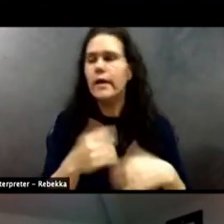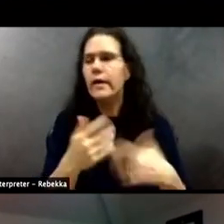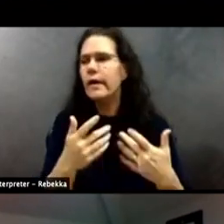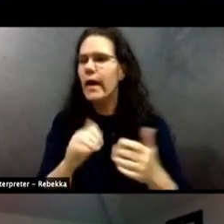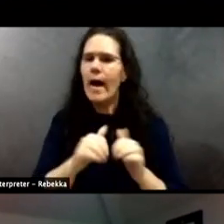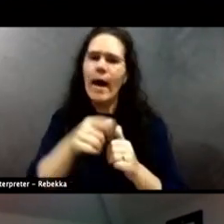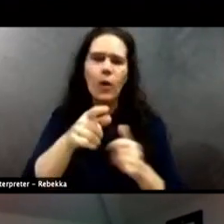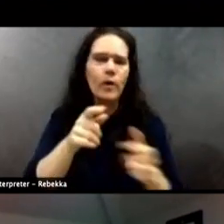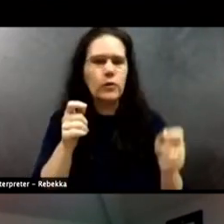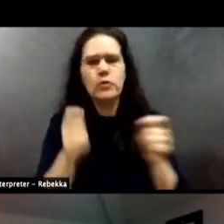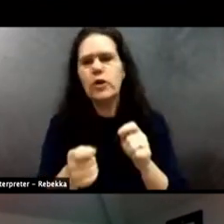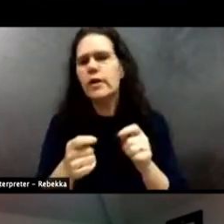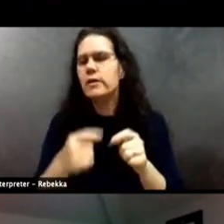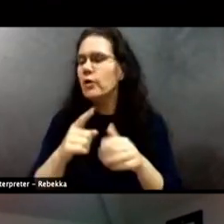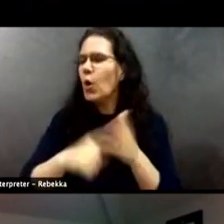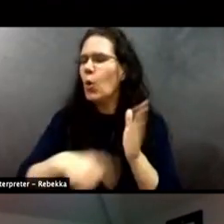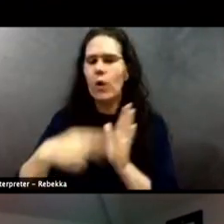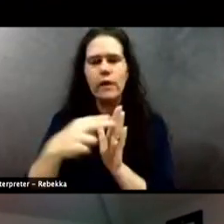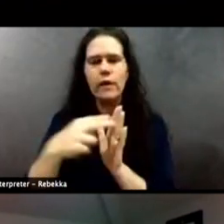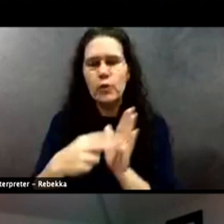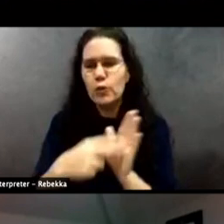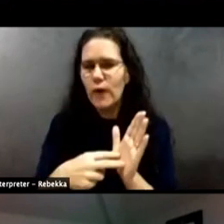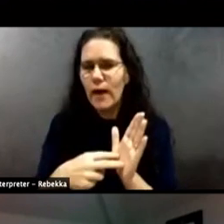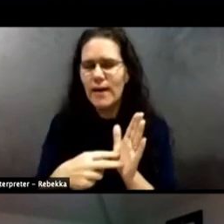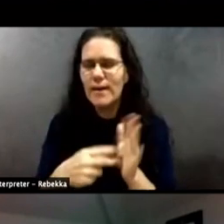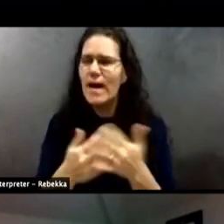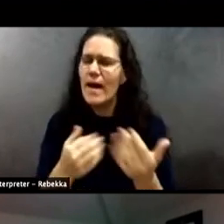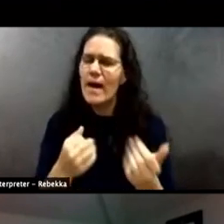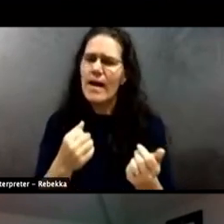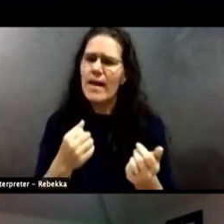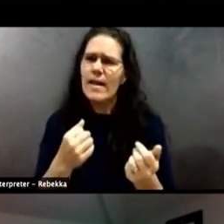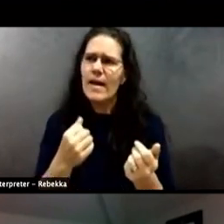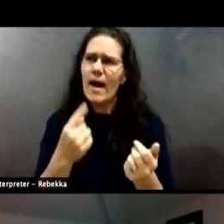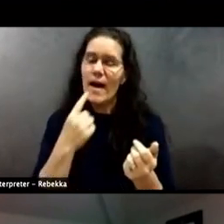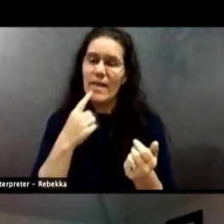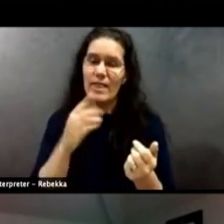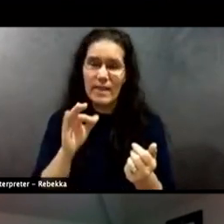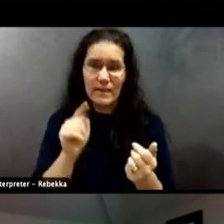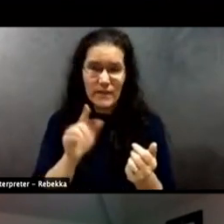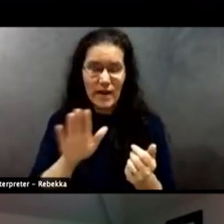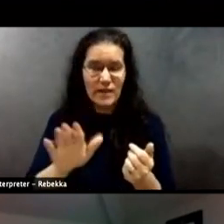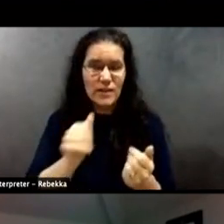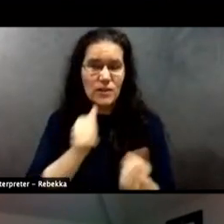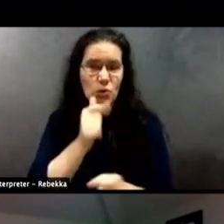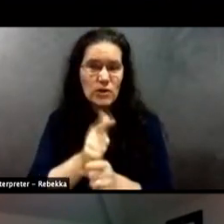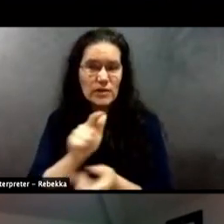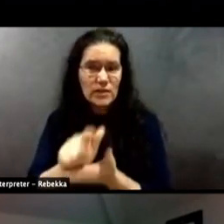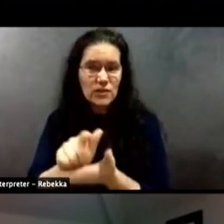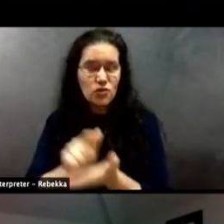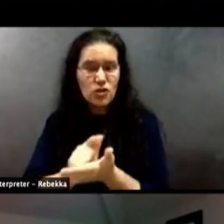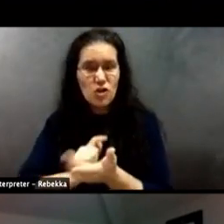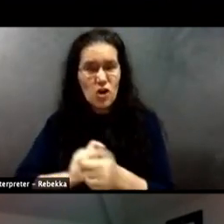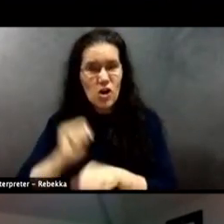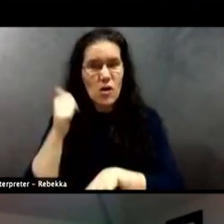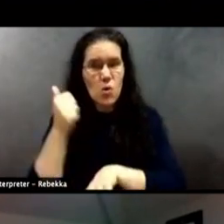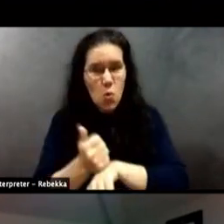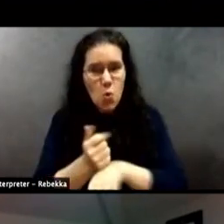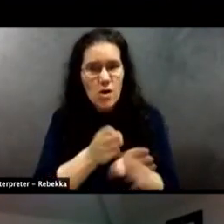have you evolved? What have you read? I think the fact that your sister-in-law organized that Back the Blue rally,